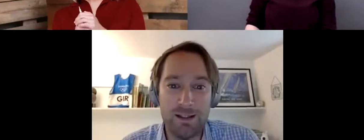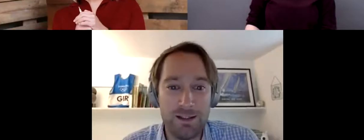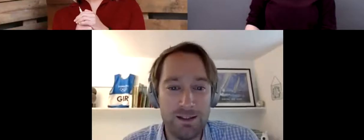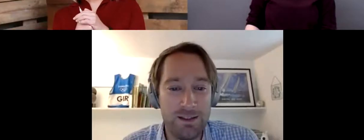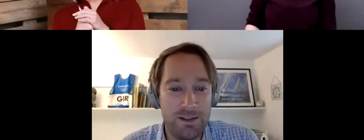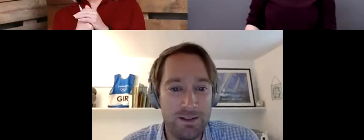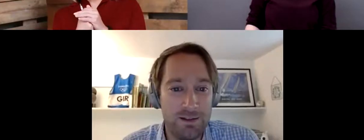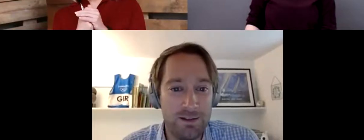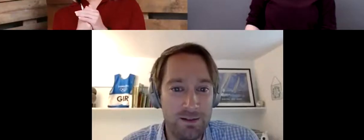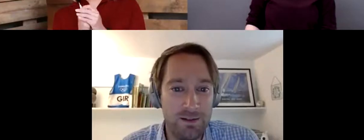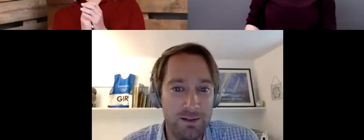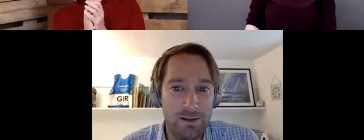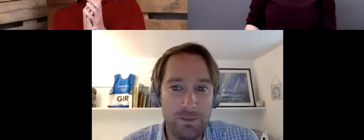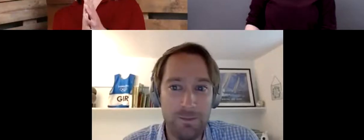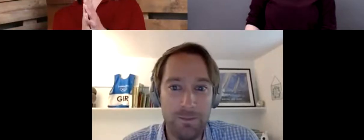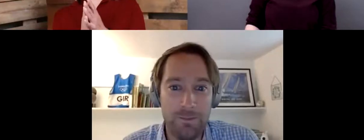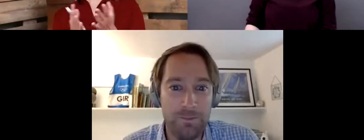today.